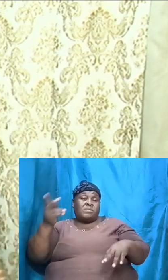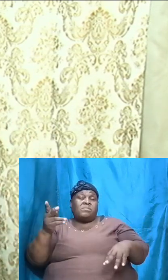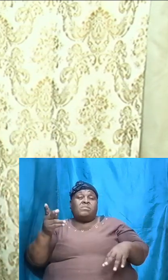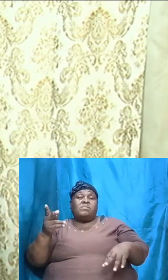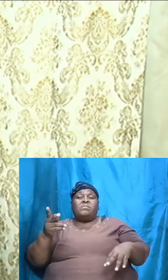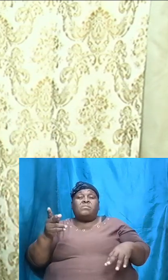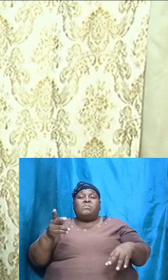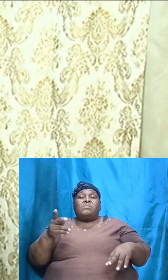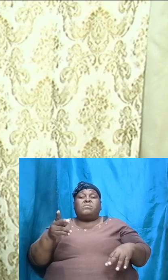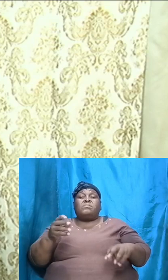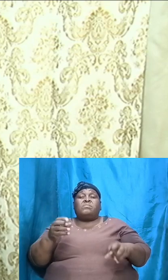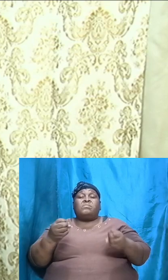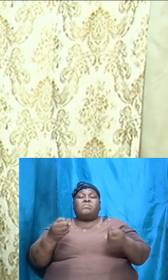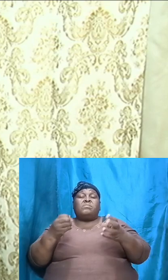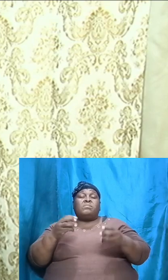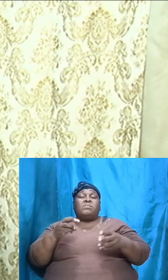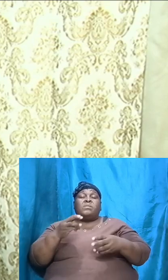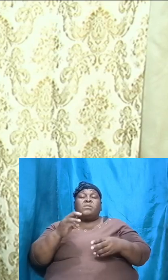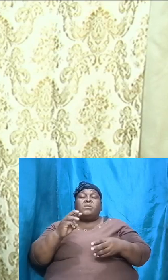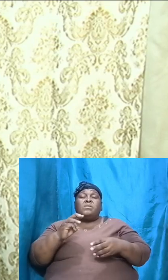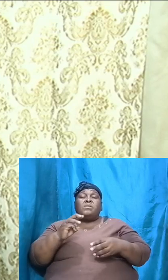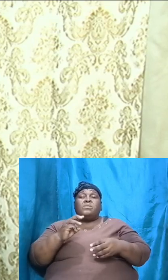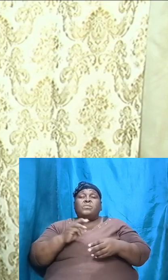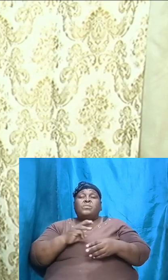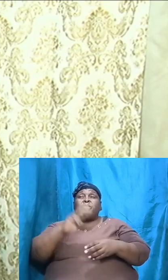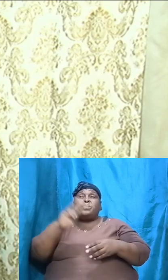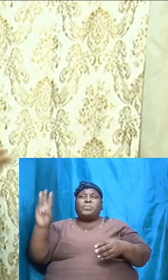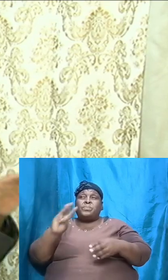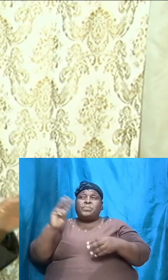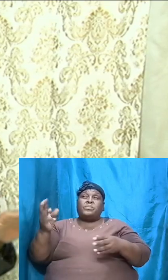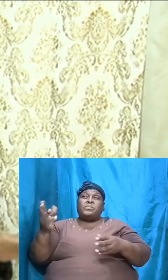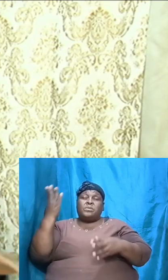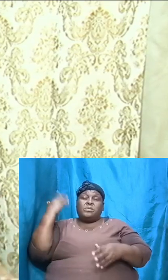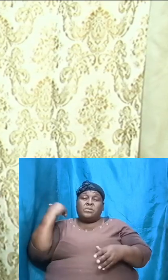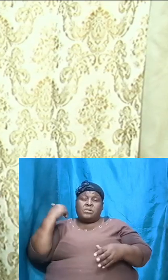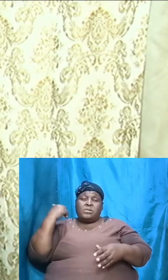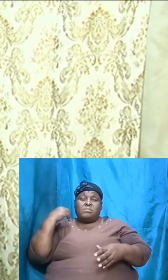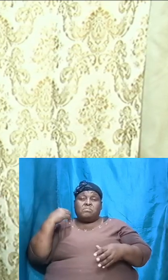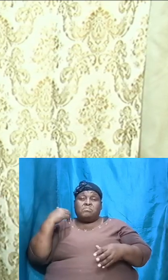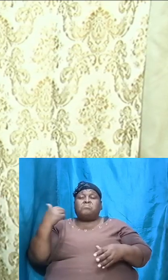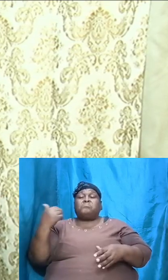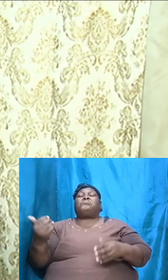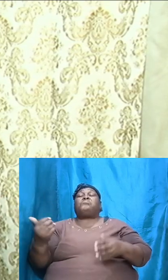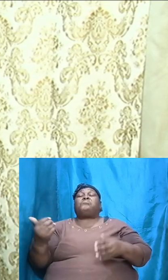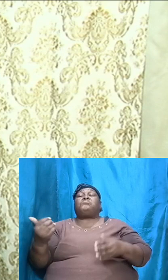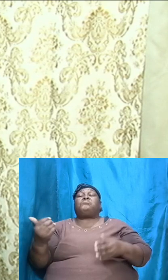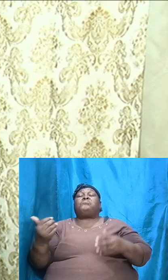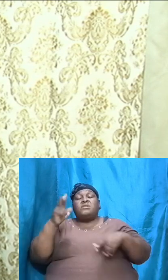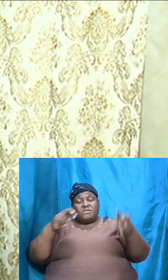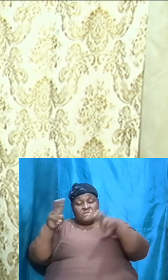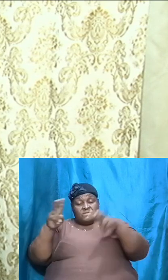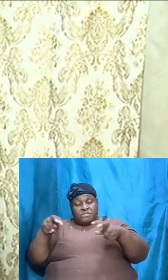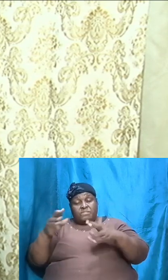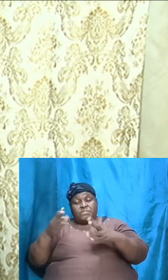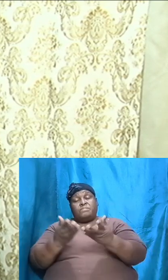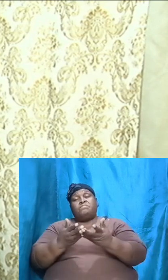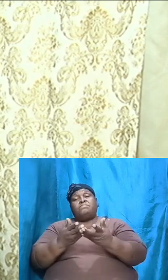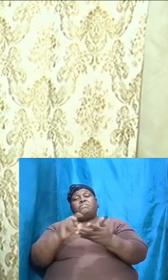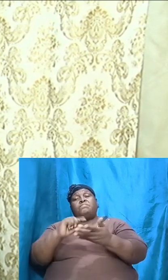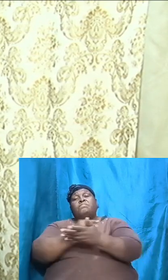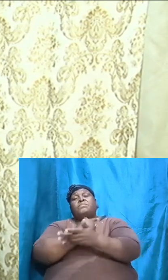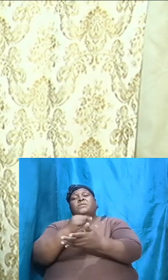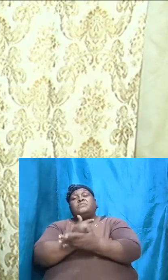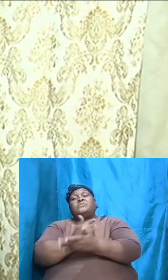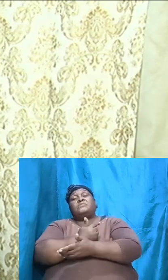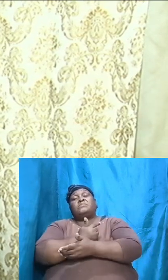over these couple of weeks we have had a panoramic view of the book of Genesis